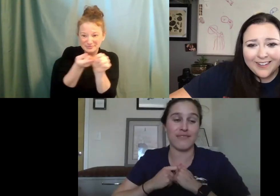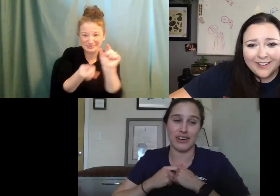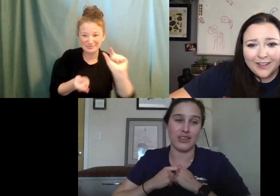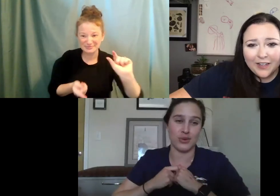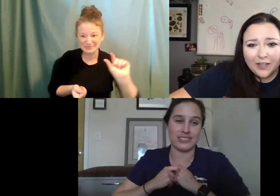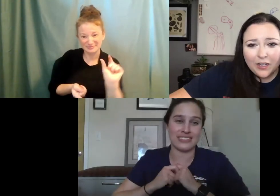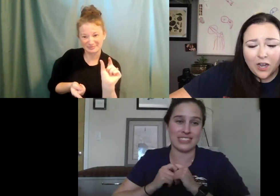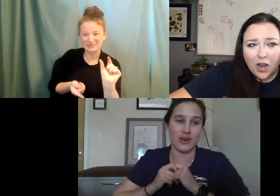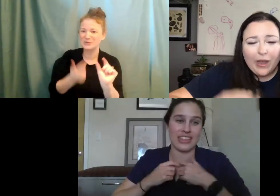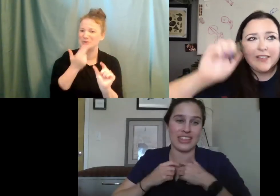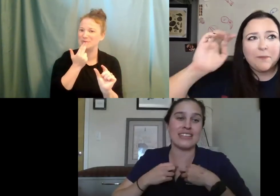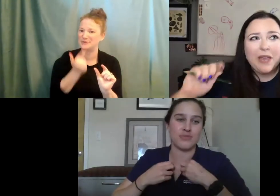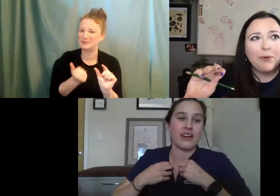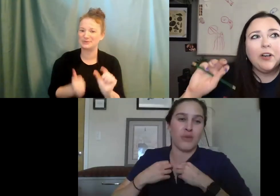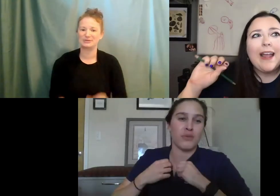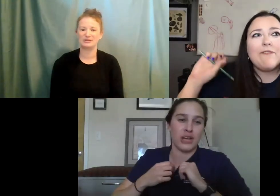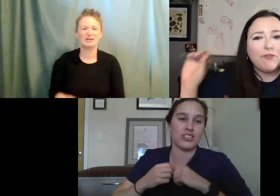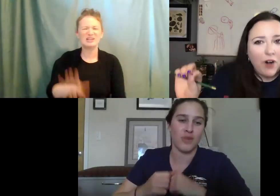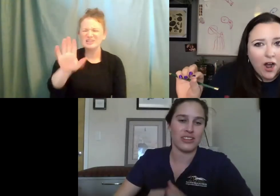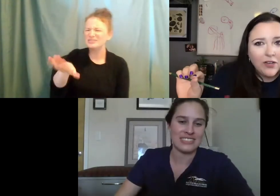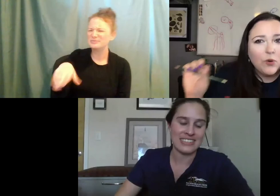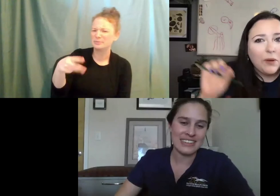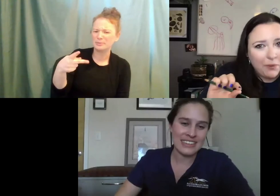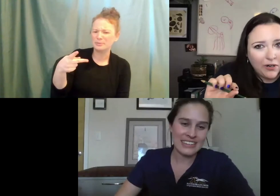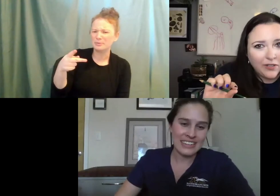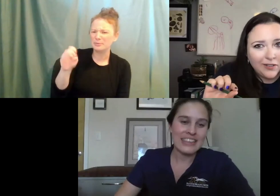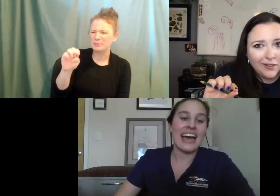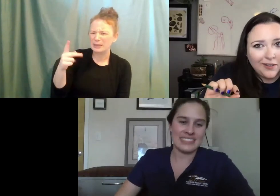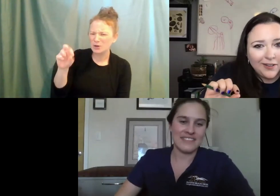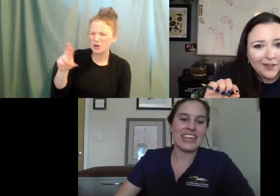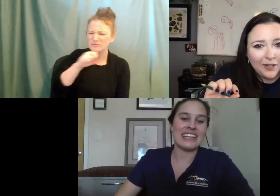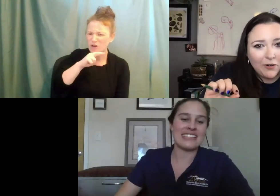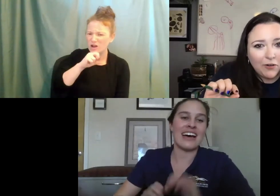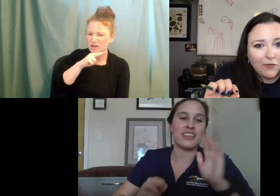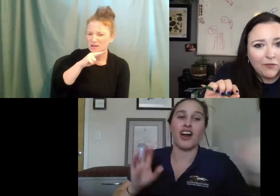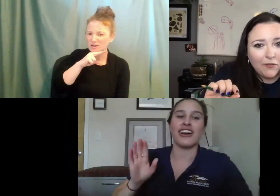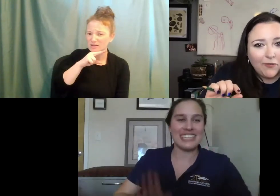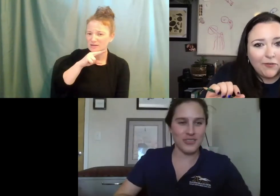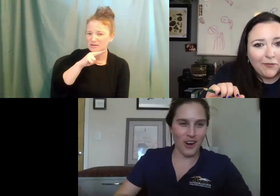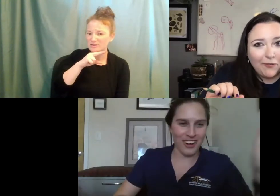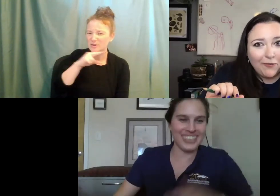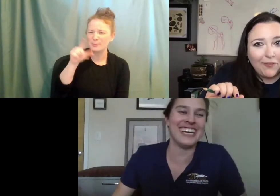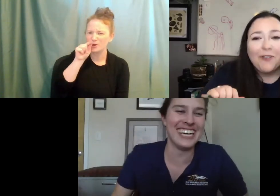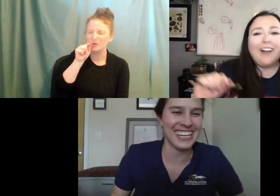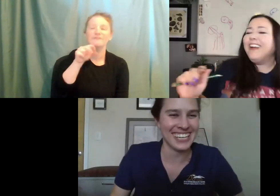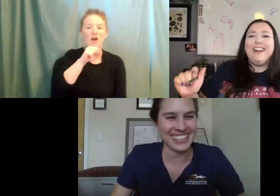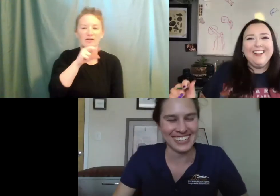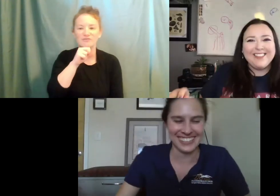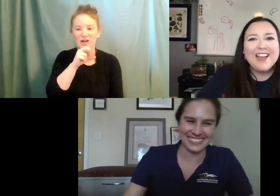finger. Very cute. Okay. Is a peeper a frog or a bird? Yeah, it is. Uh, sorry. It's a frog.